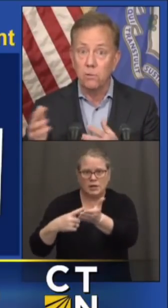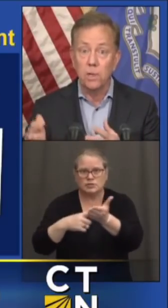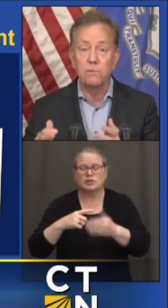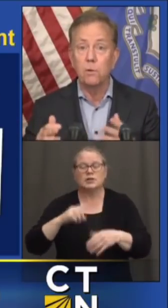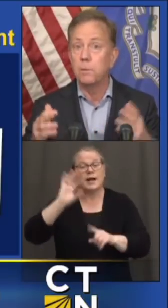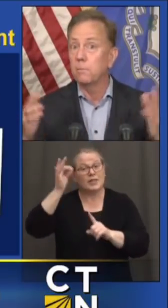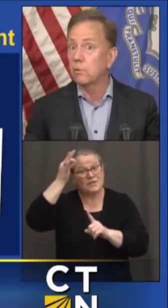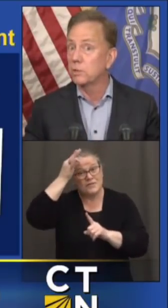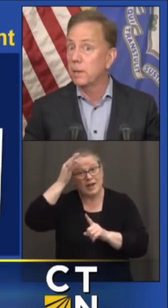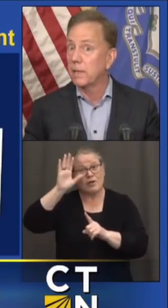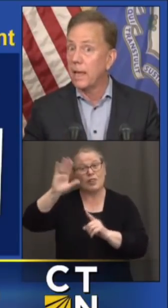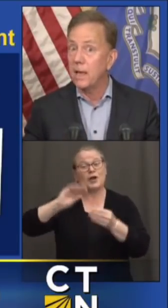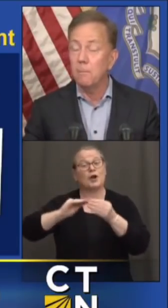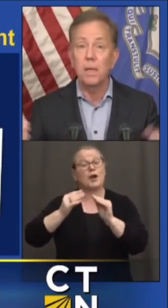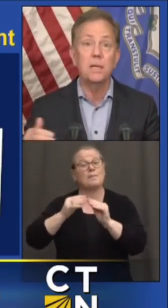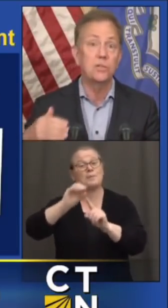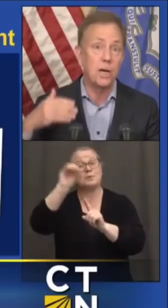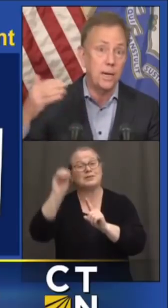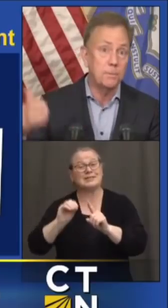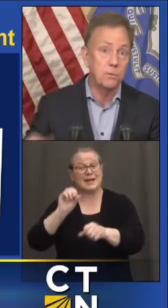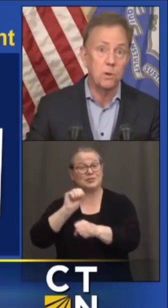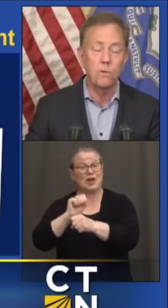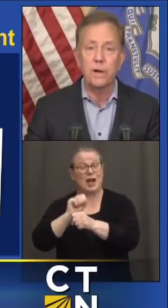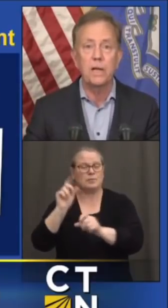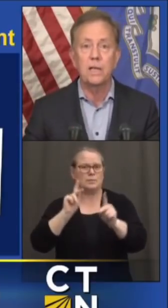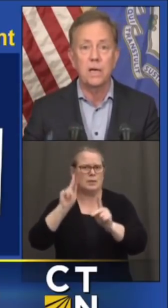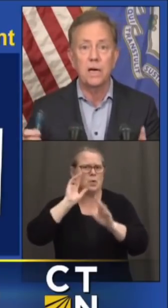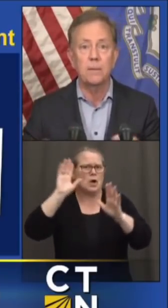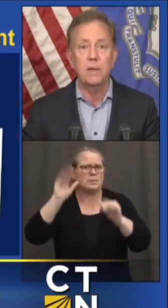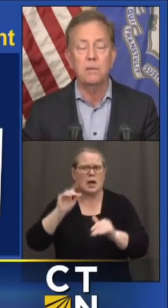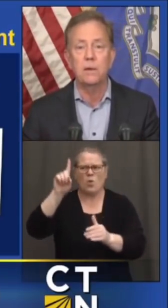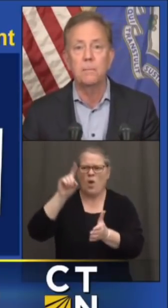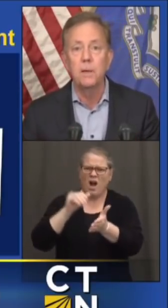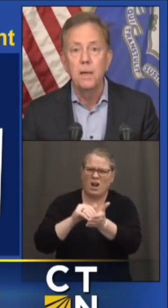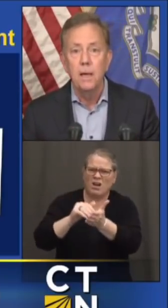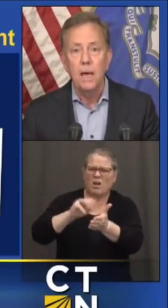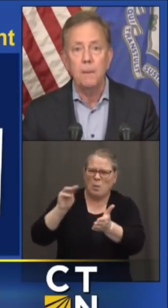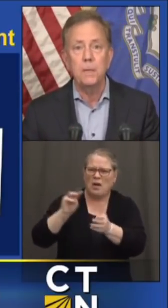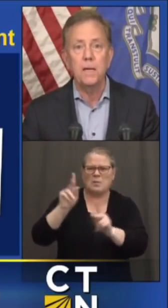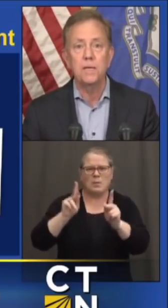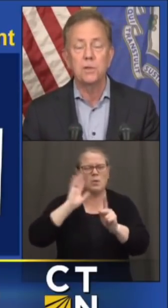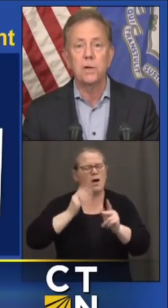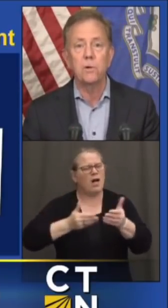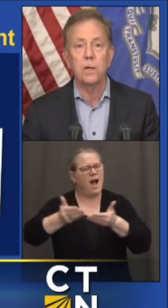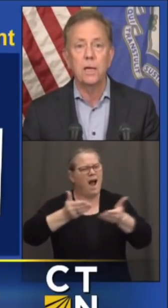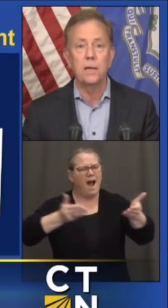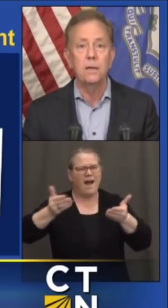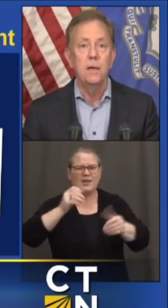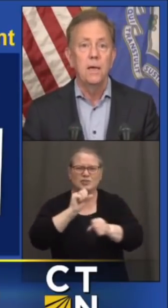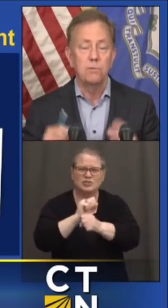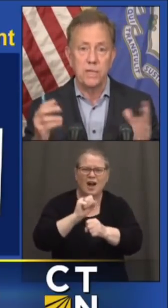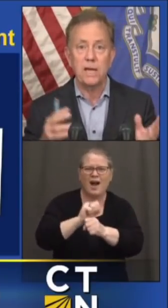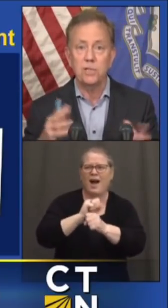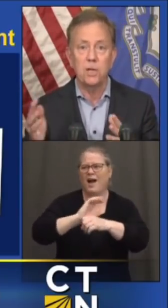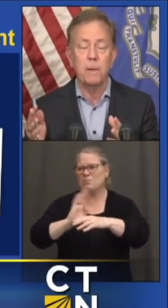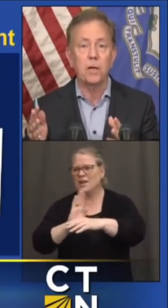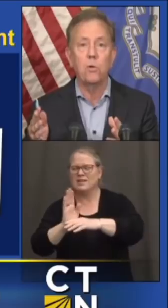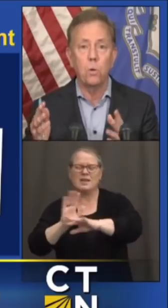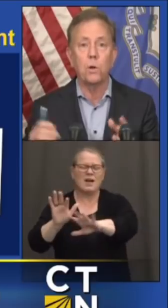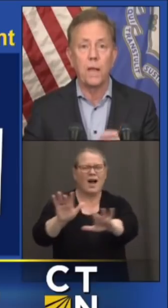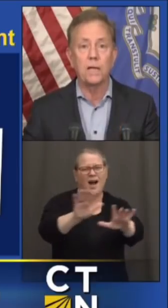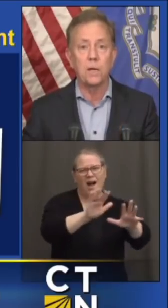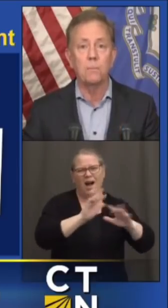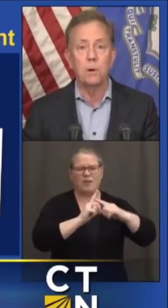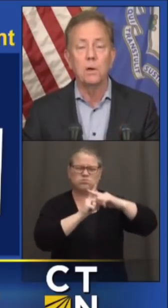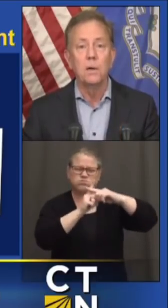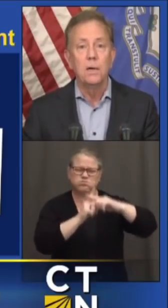in on the federal level. People were expecting, hey, a million jobs. We're overheating the economy. Happy days are here again. It was actually about